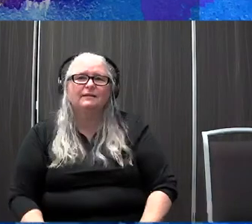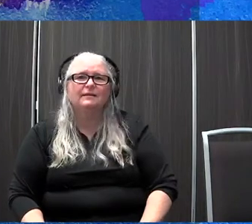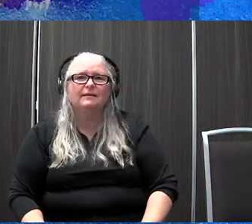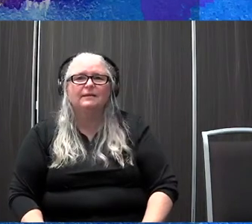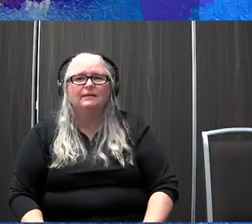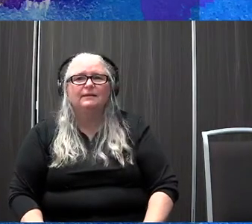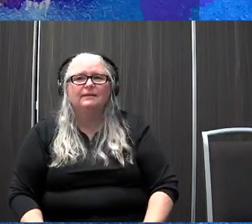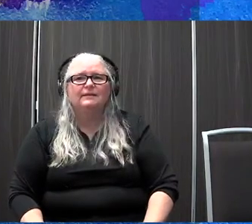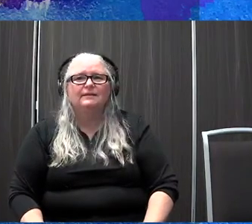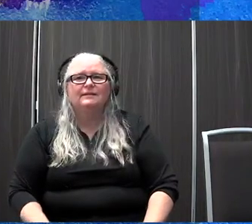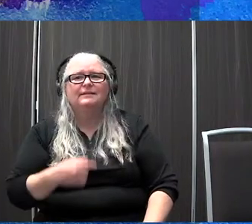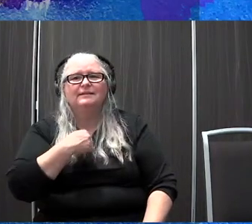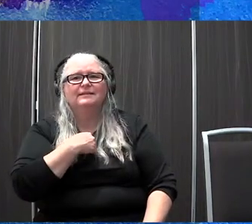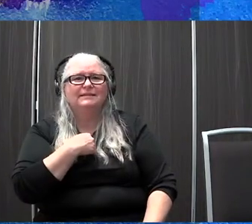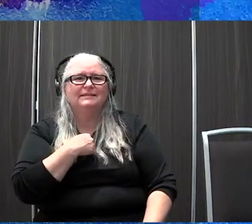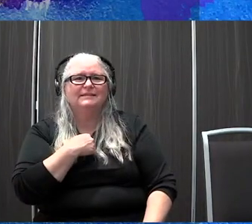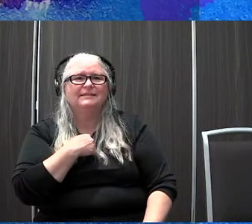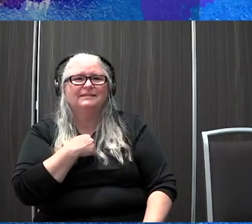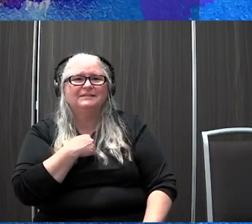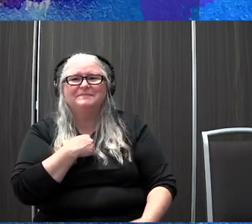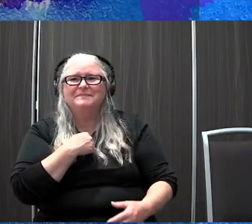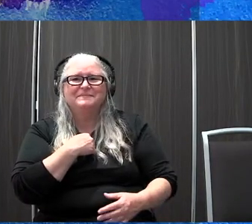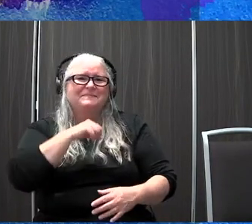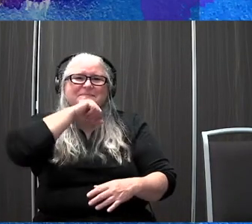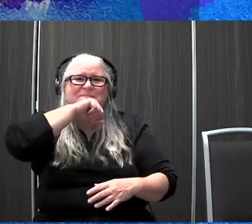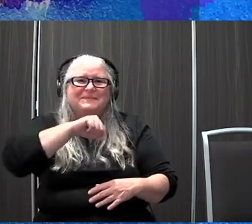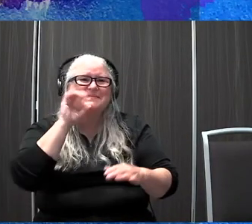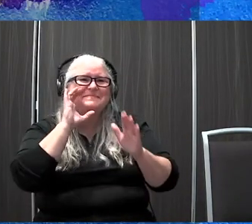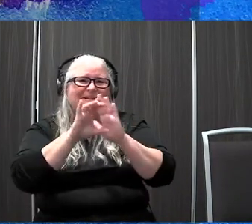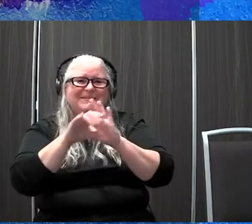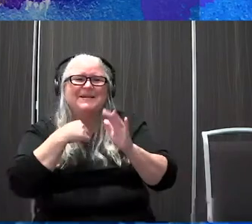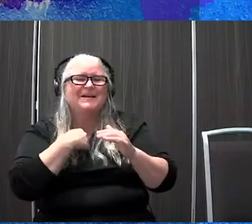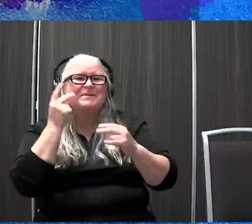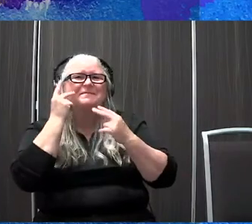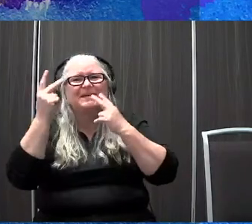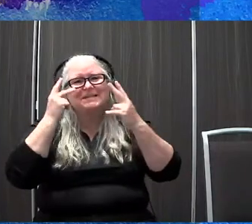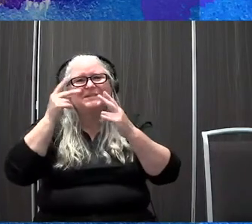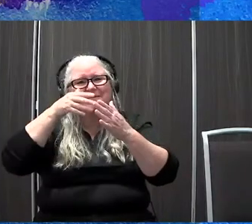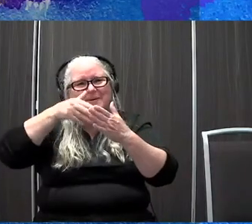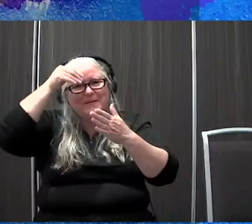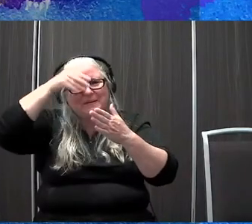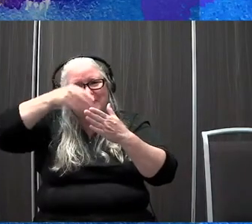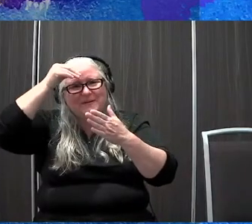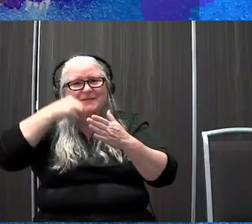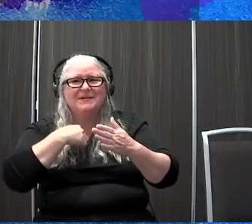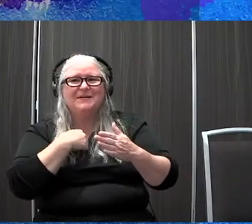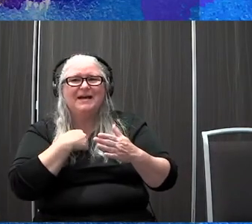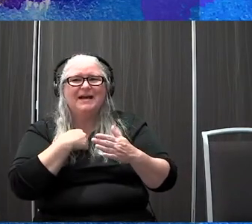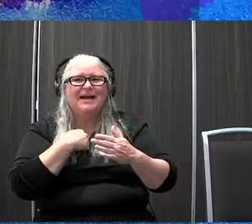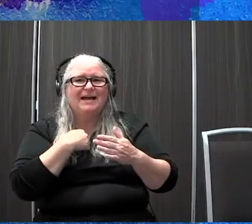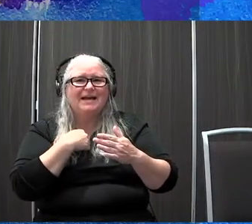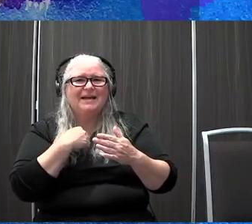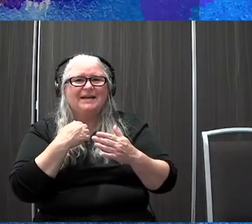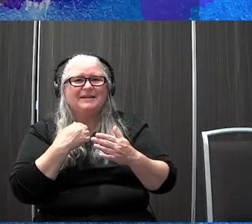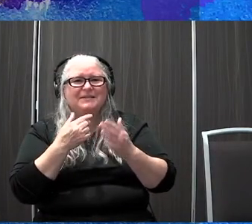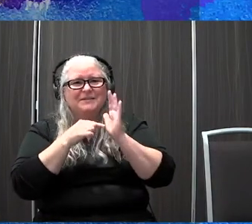So I like everything in, um, pictures. I like, I'm a very visual learner. So I picked these, um, little gifts today to show you,